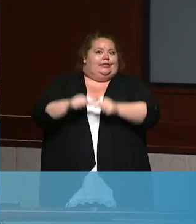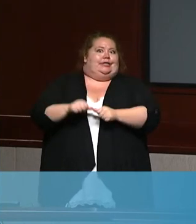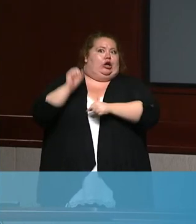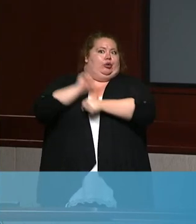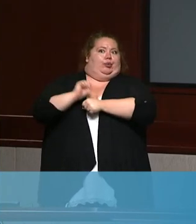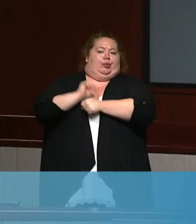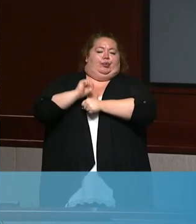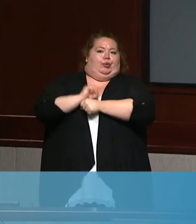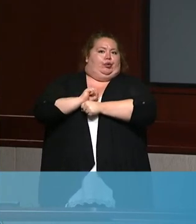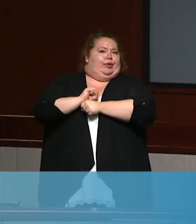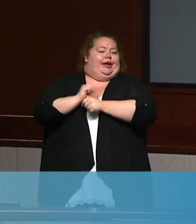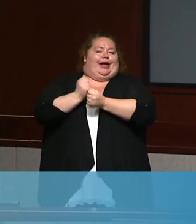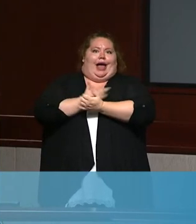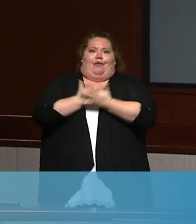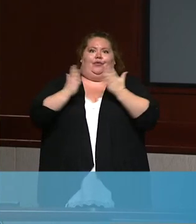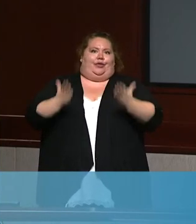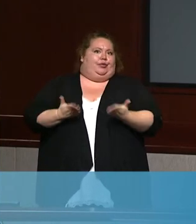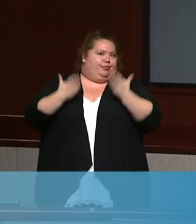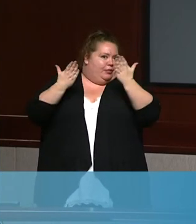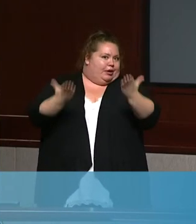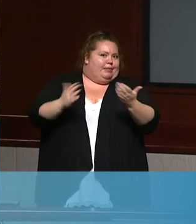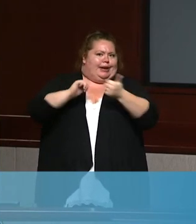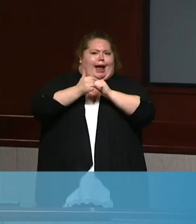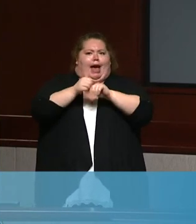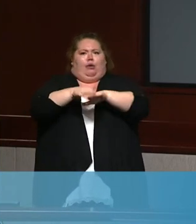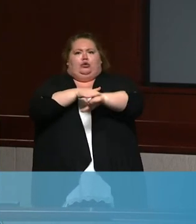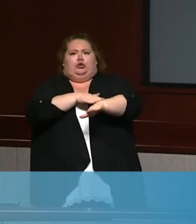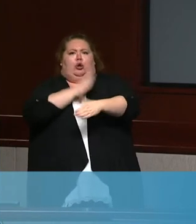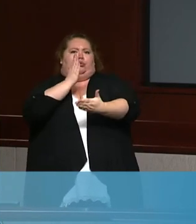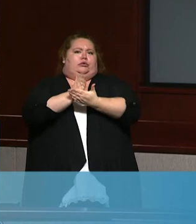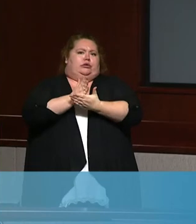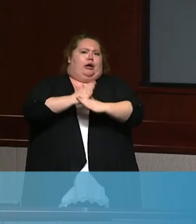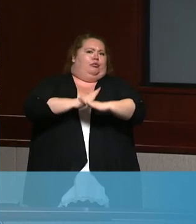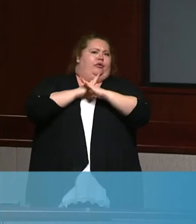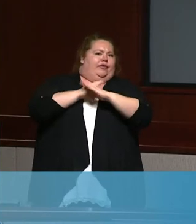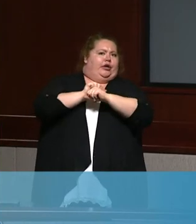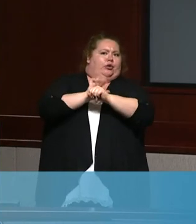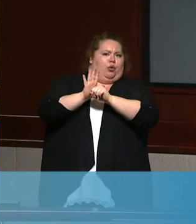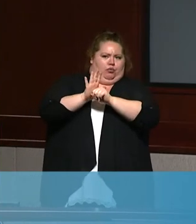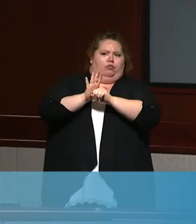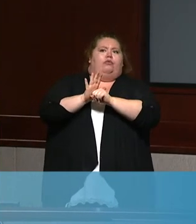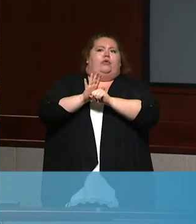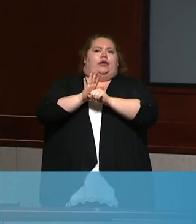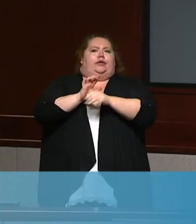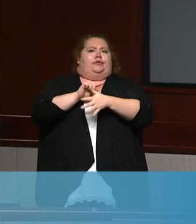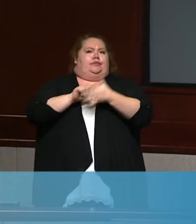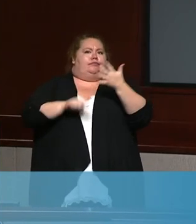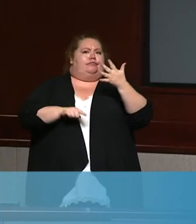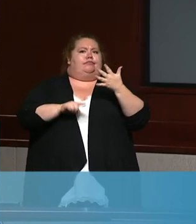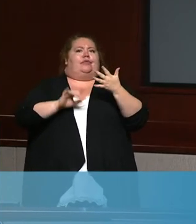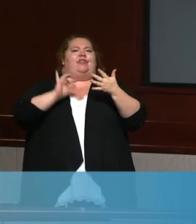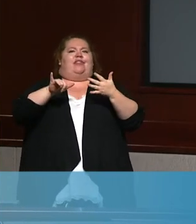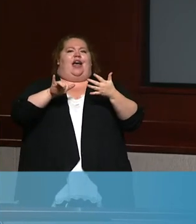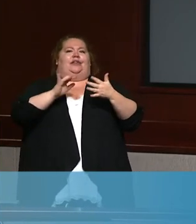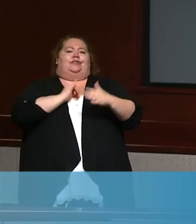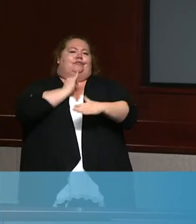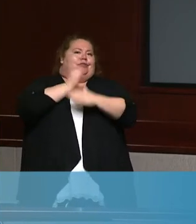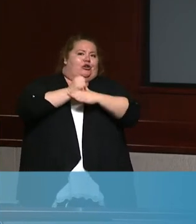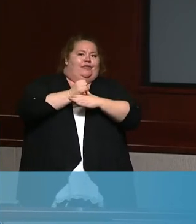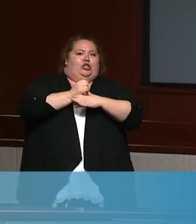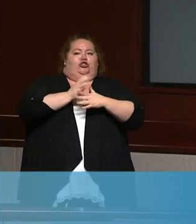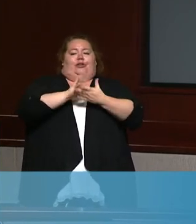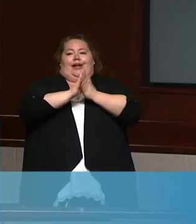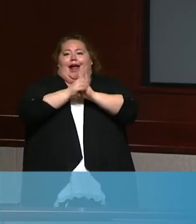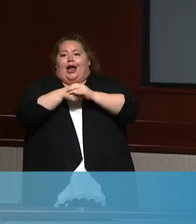have been recommended in order to slow the spread of COVID-19. Most of those things, we call them non-pharmaceutical interventions, the hand-washing, the